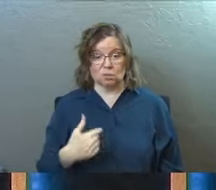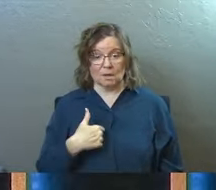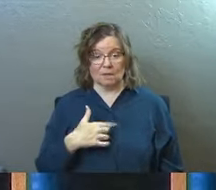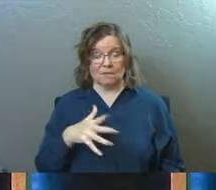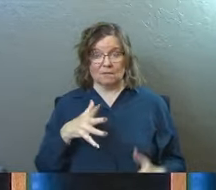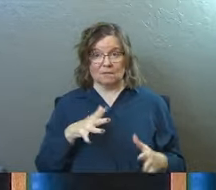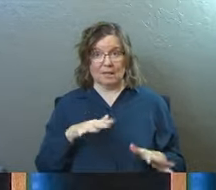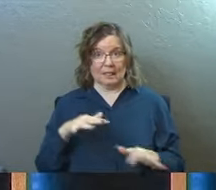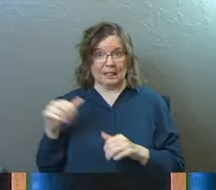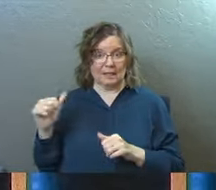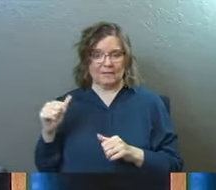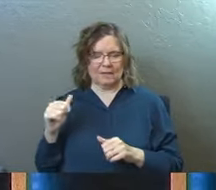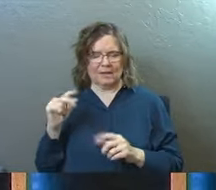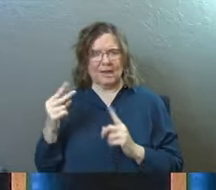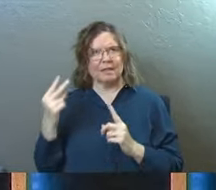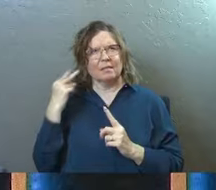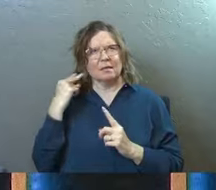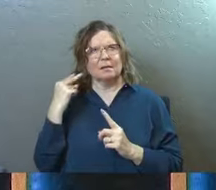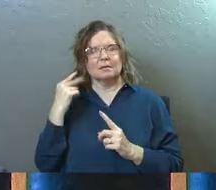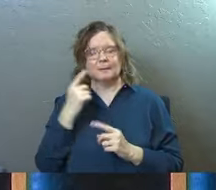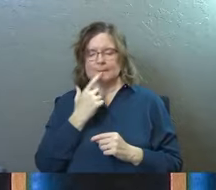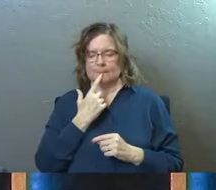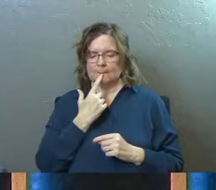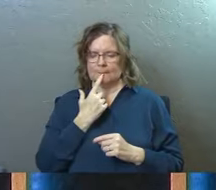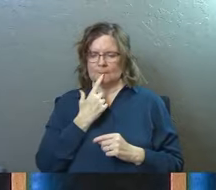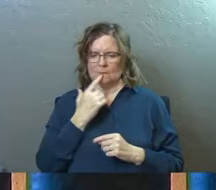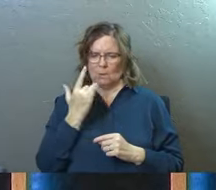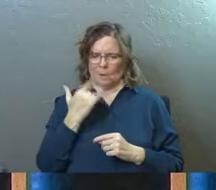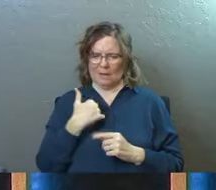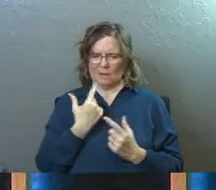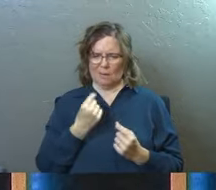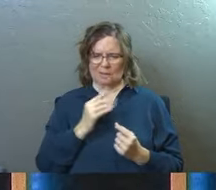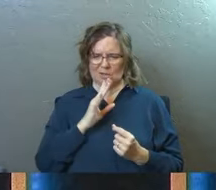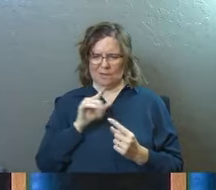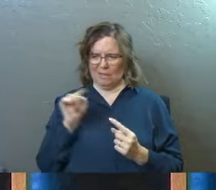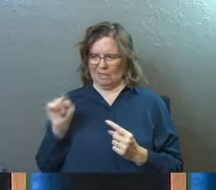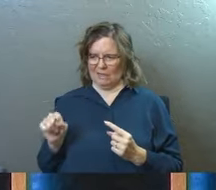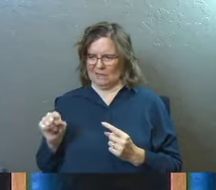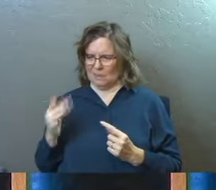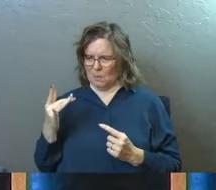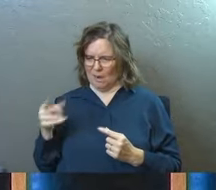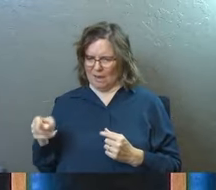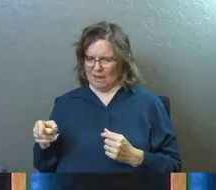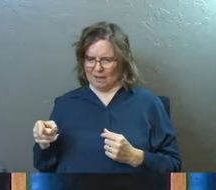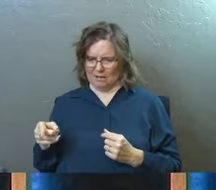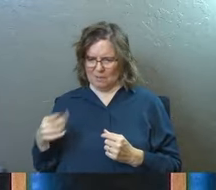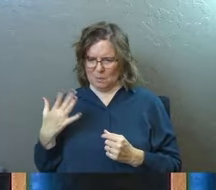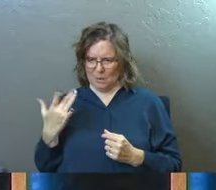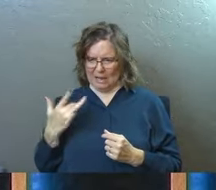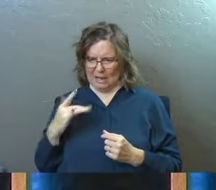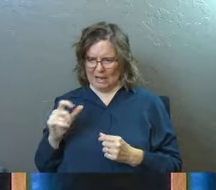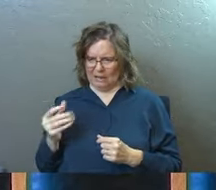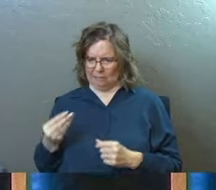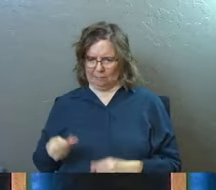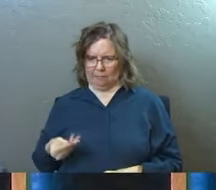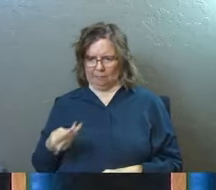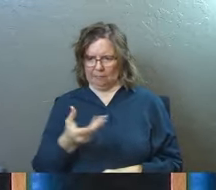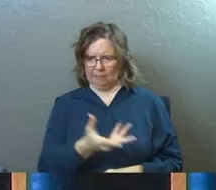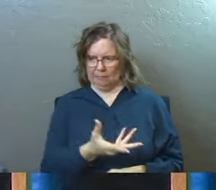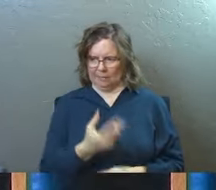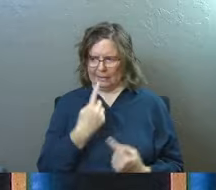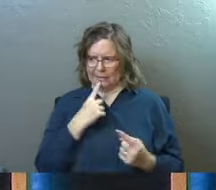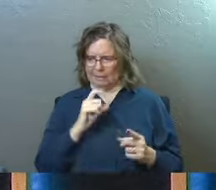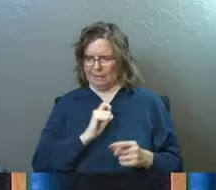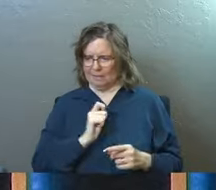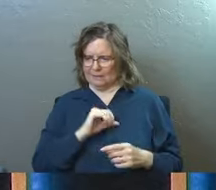leave the conversation and then reflect and ask, like, why did we end up talking about this? Like, why did I work this personal